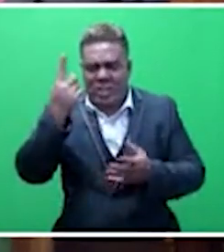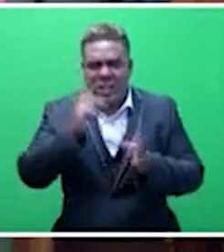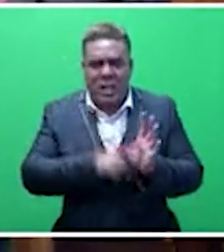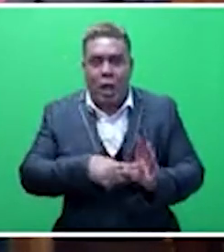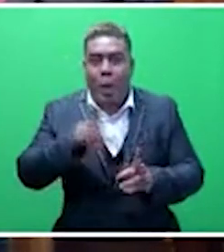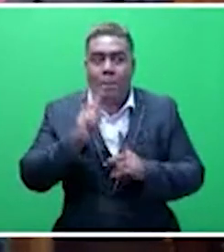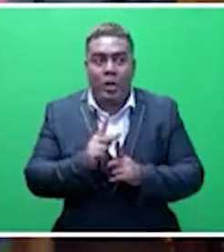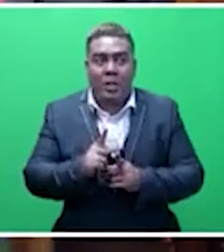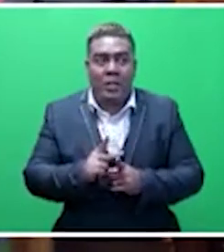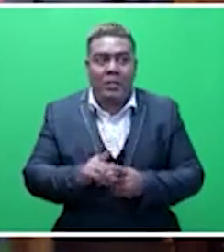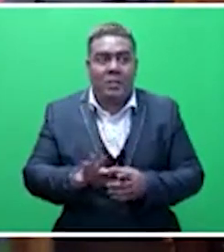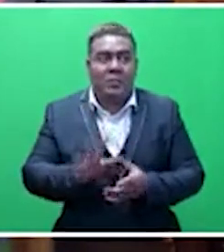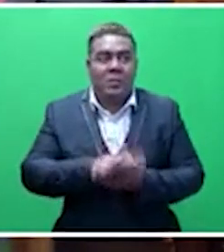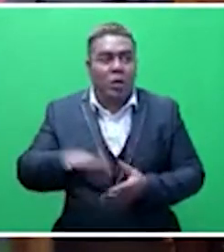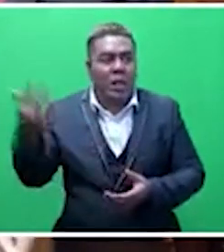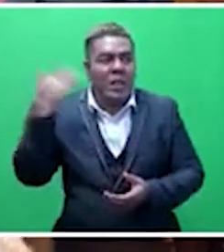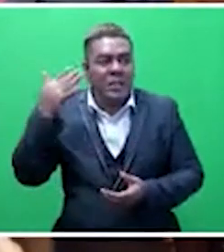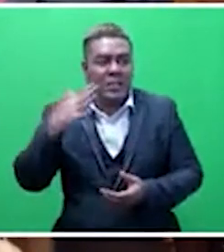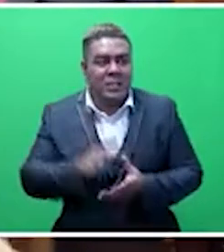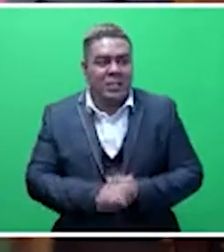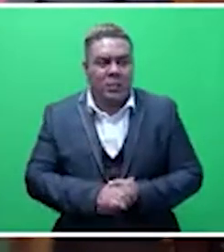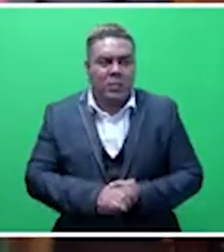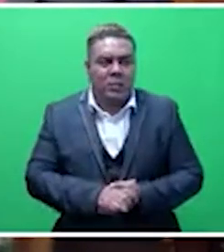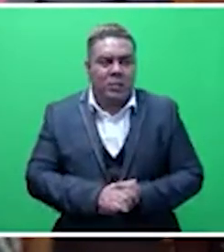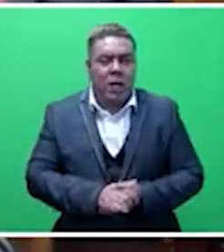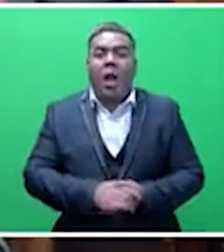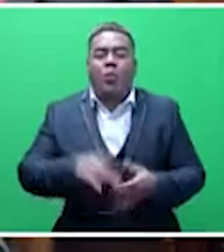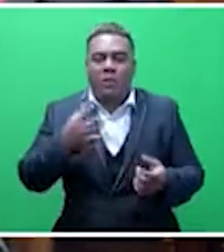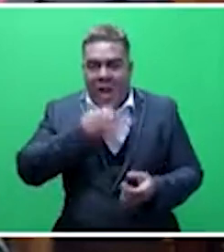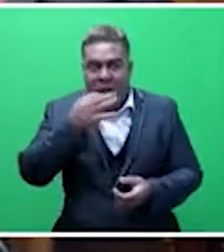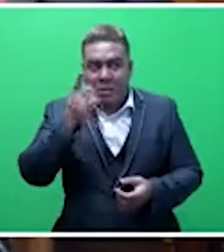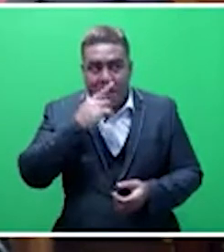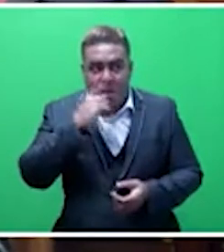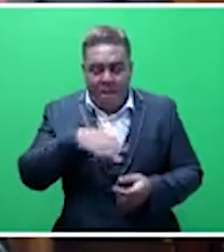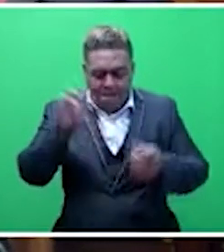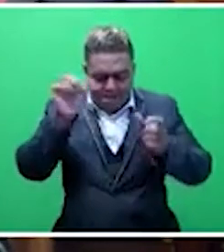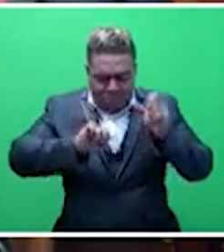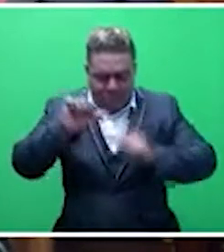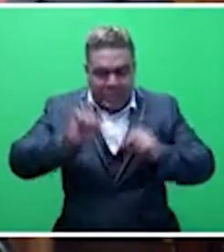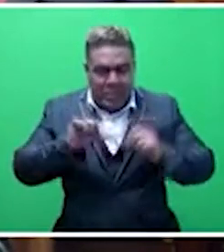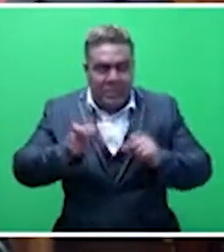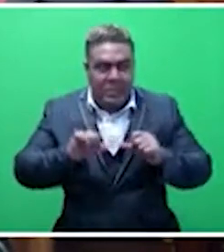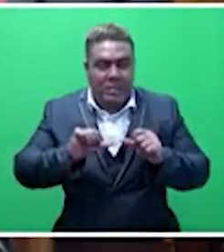students. Imagine to the nonsense that they are listening from the other side. And we've urged people to be critically assessing